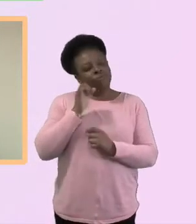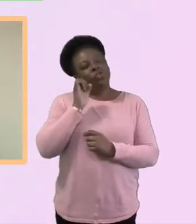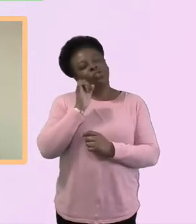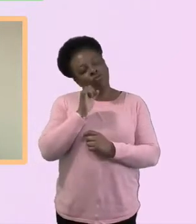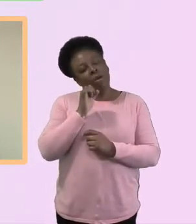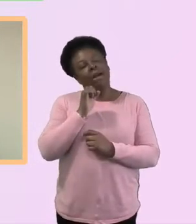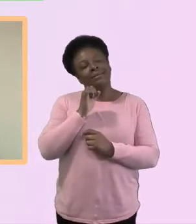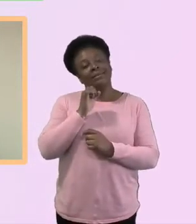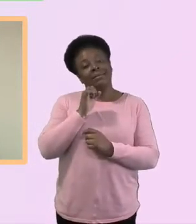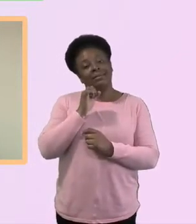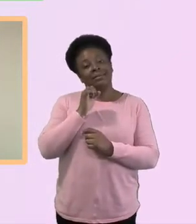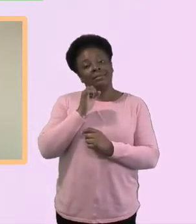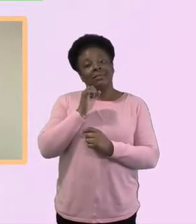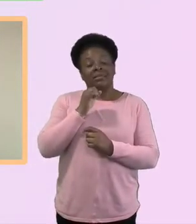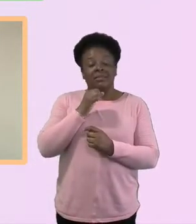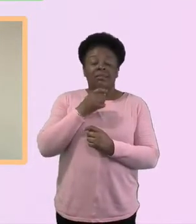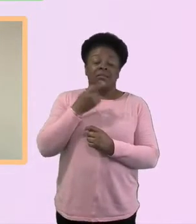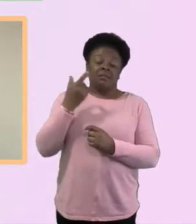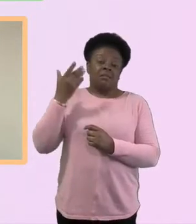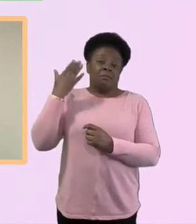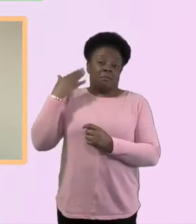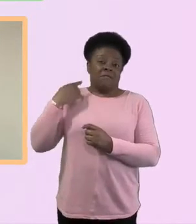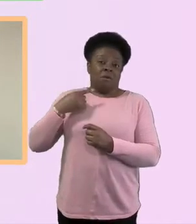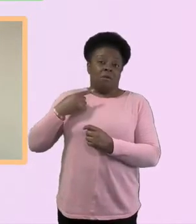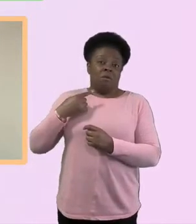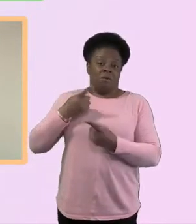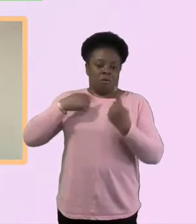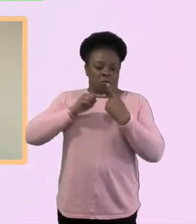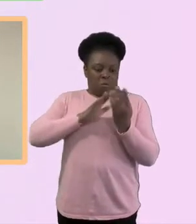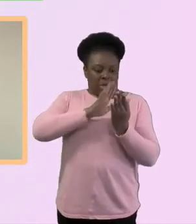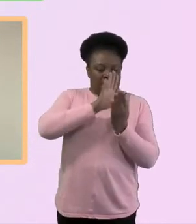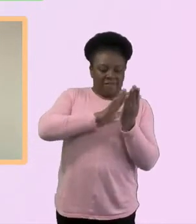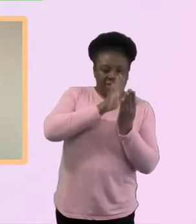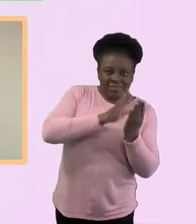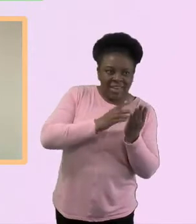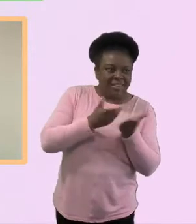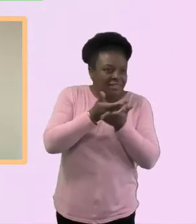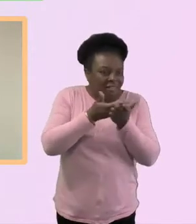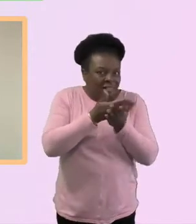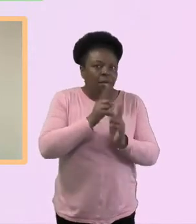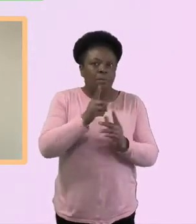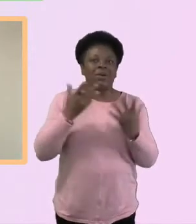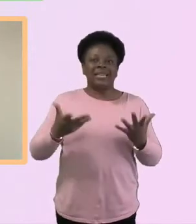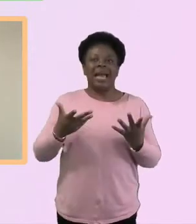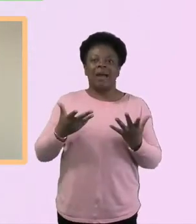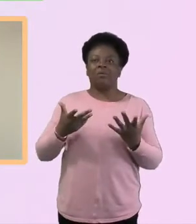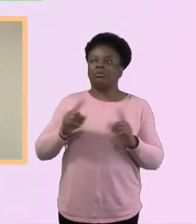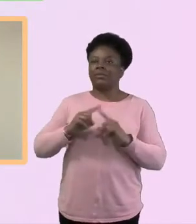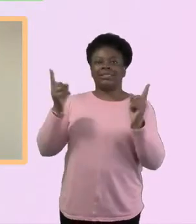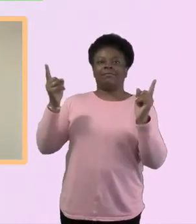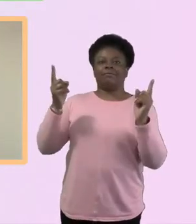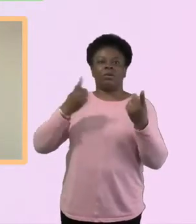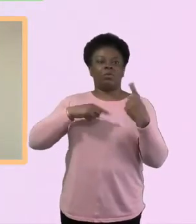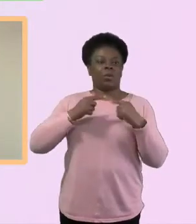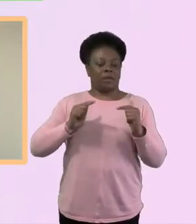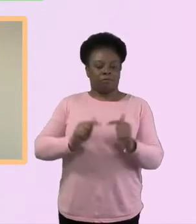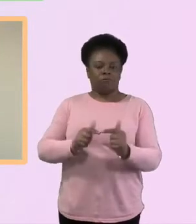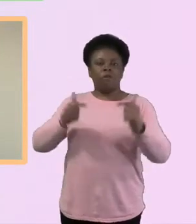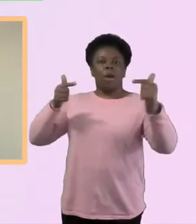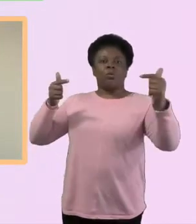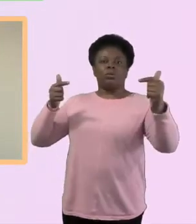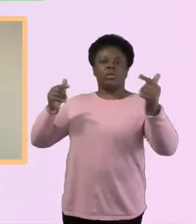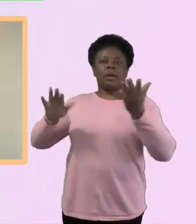people, because we've had sort of, you know, we're amongst, we're in this, you know, we have to lay down so much stuff because of this